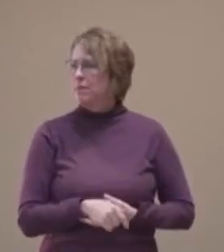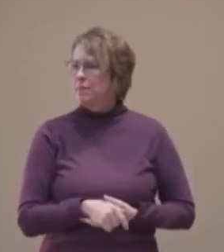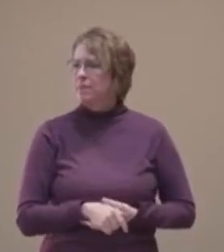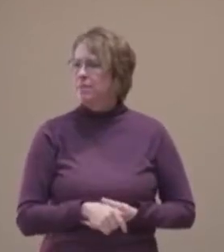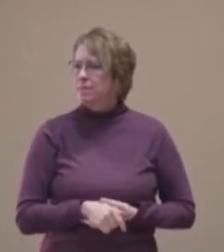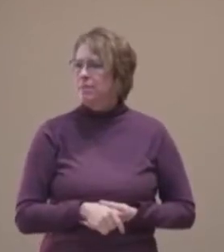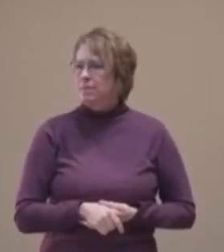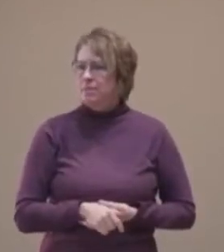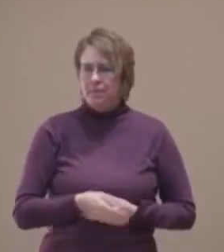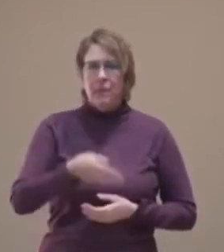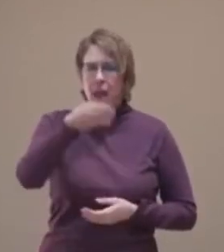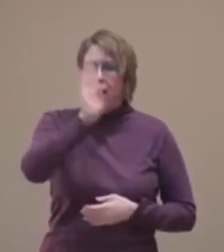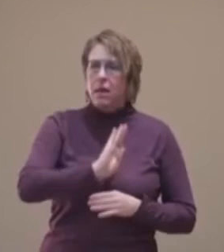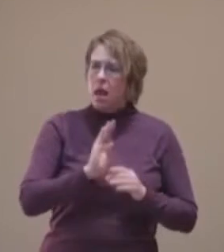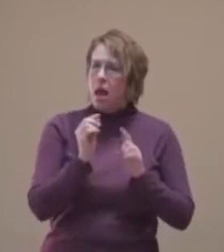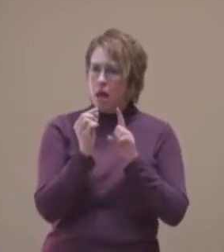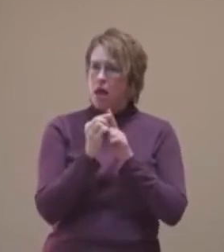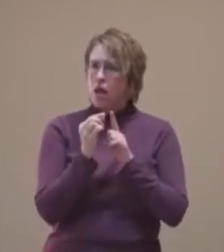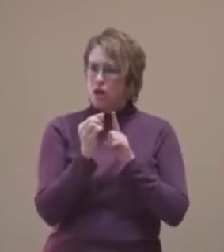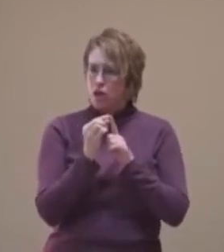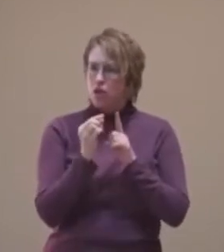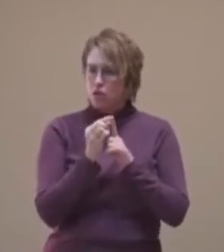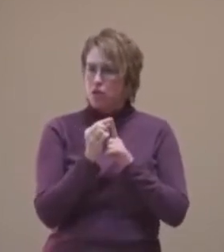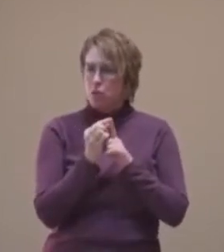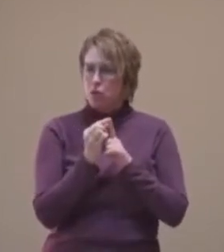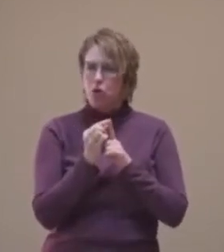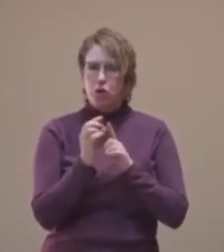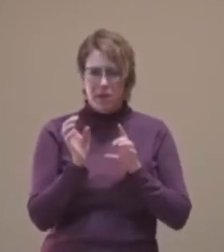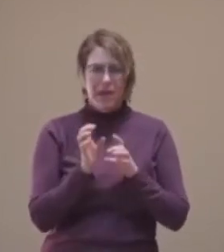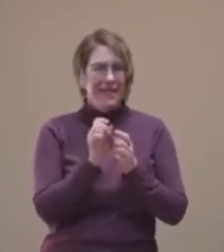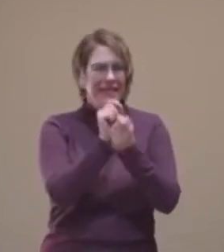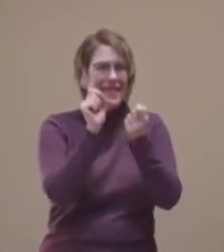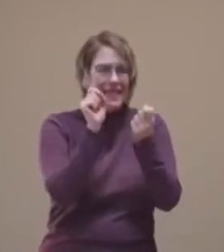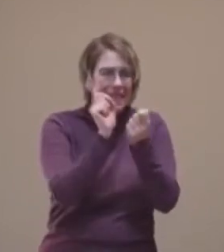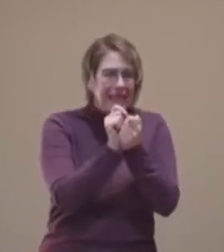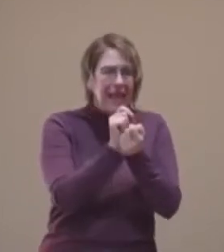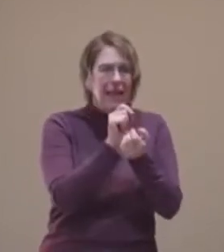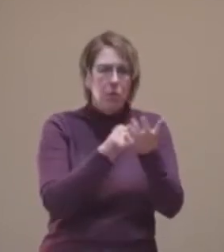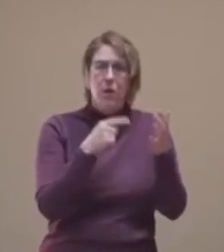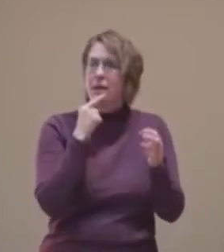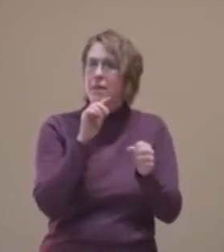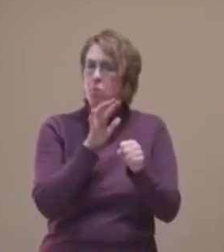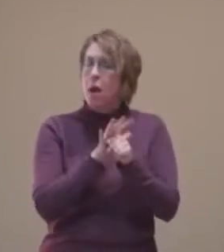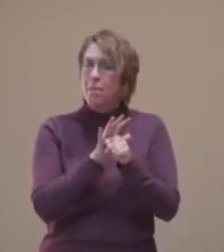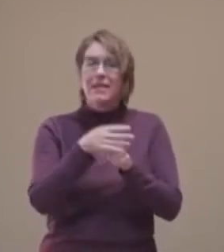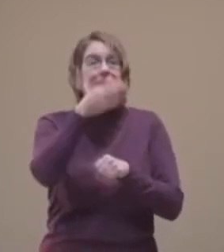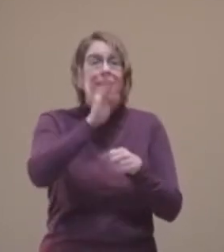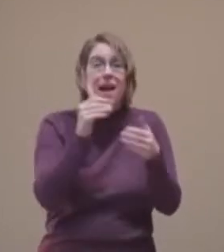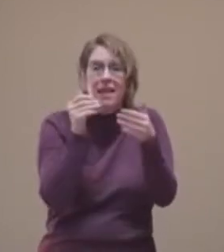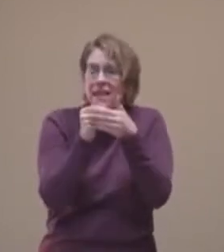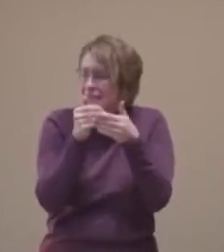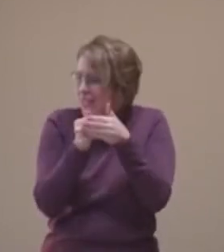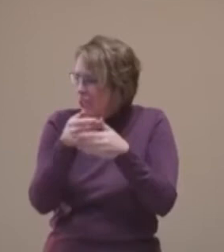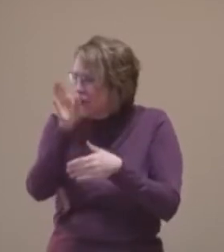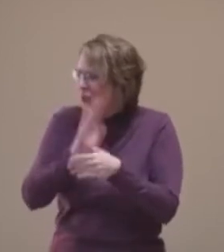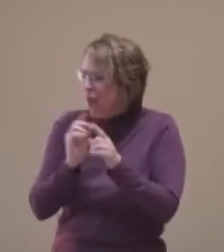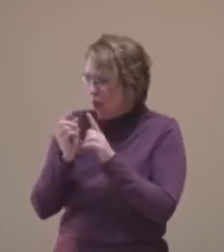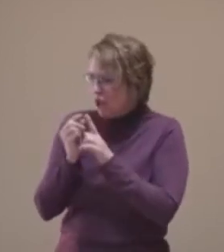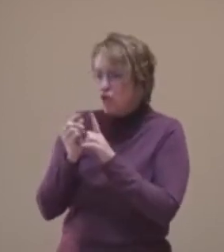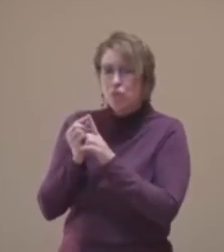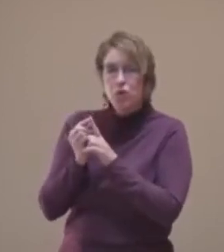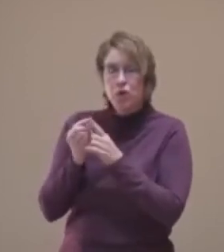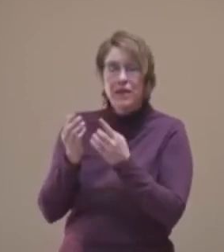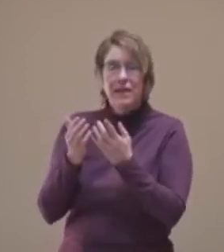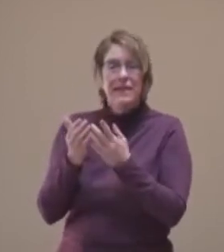God's word does what it sets out to do. God is near. God's word comes in the flesh.